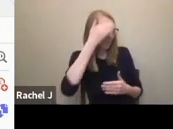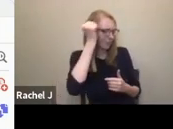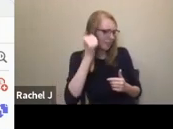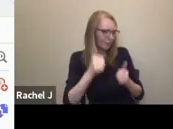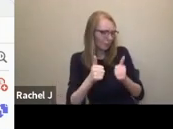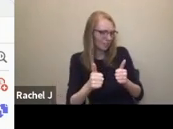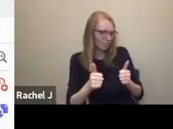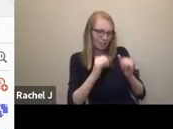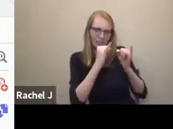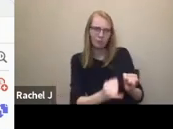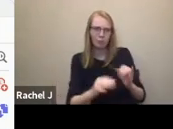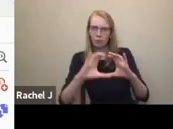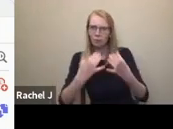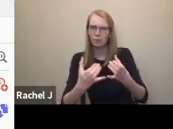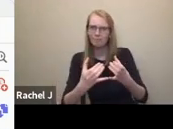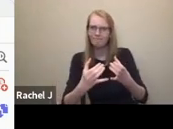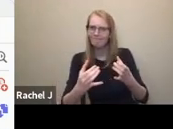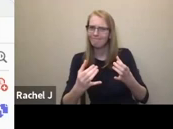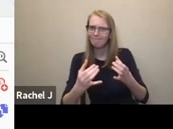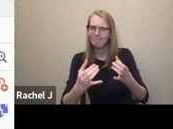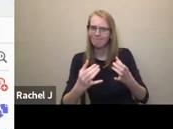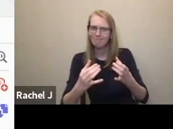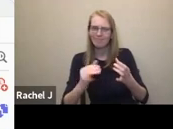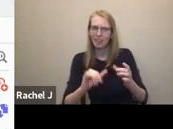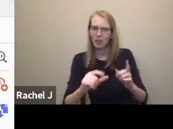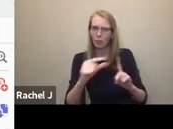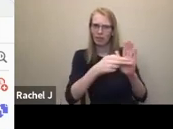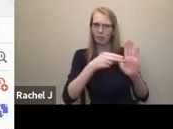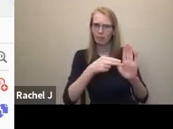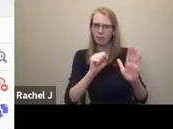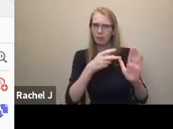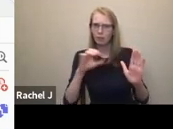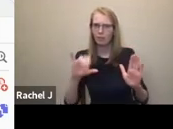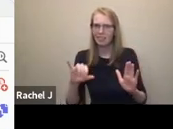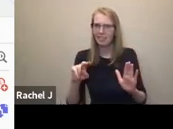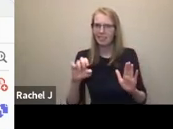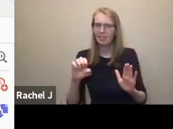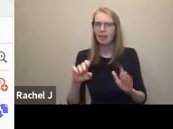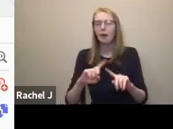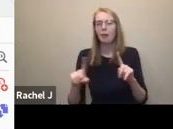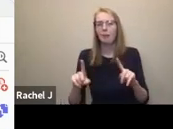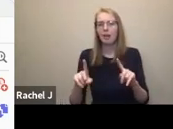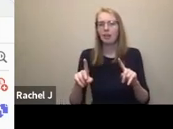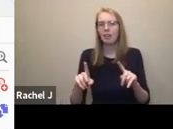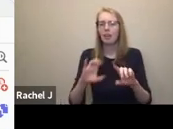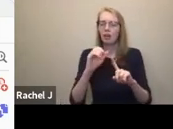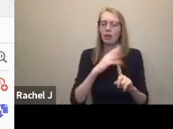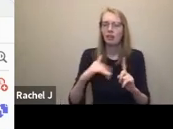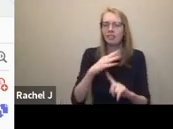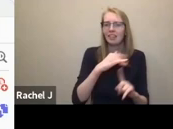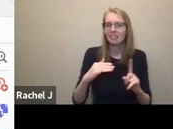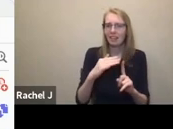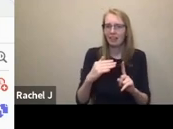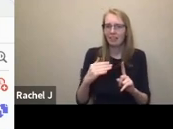I do know that the Spoonie context that comes from, you know, the idea that you have a certain number of spoons that you wake up with every day. And there's certain